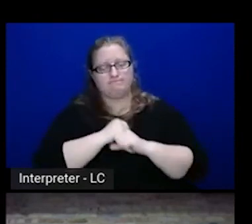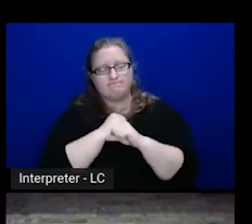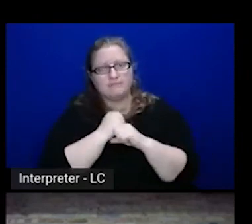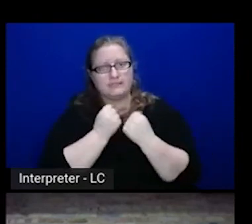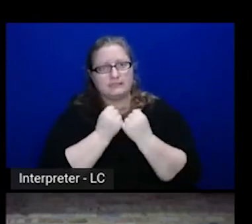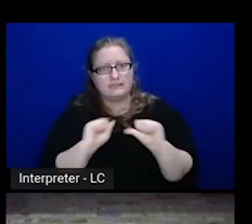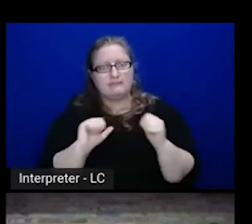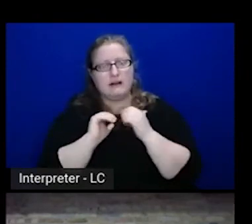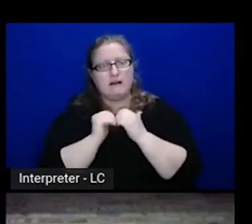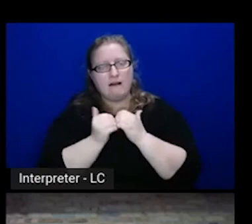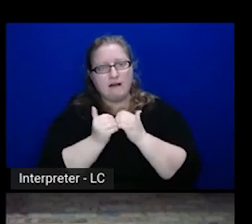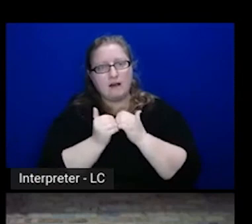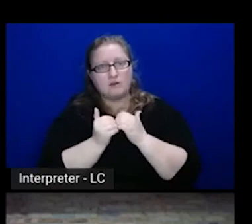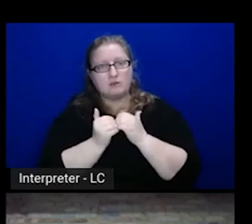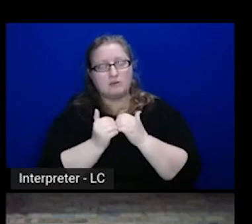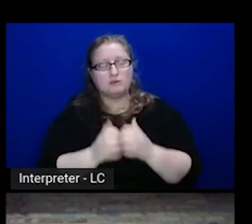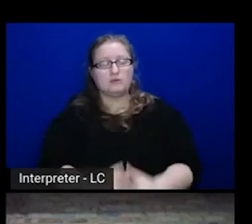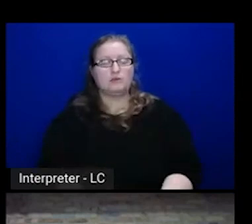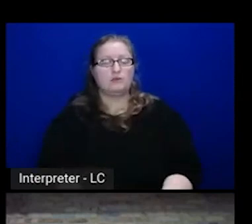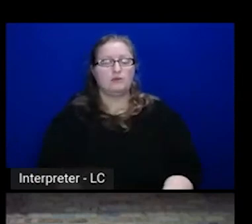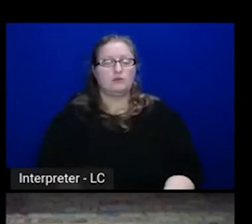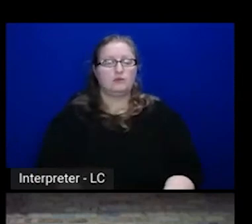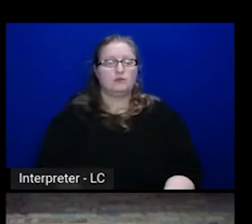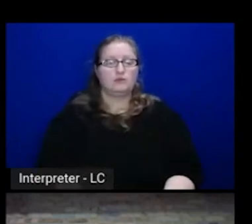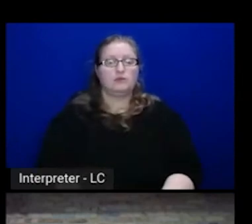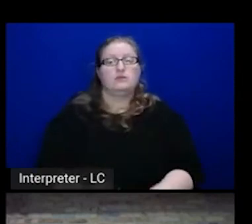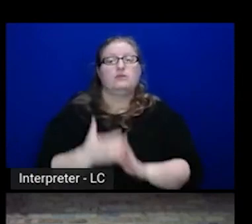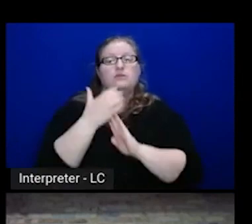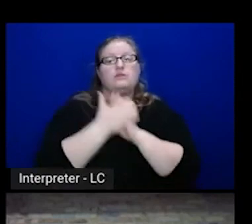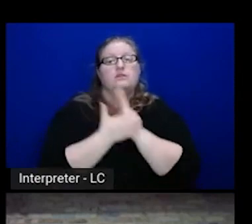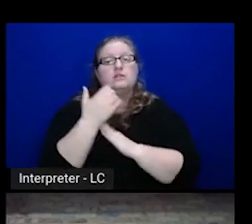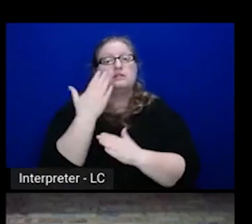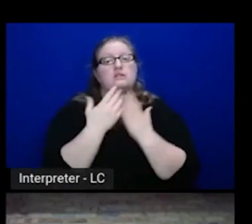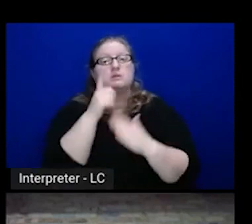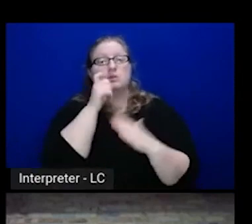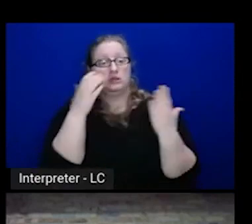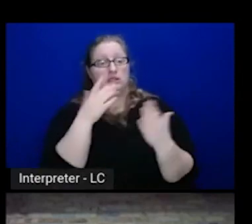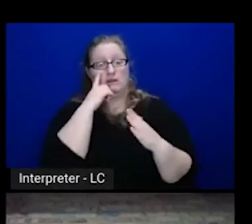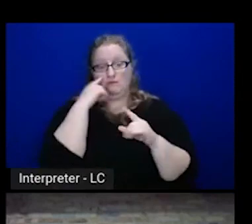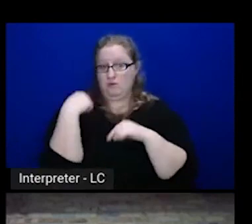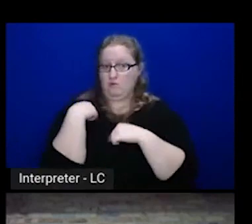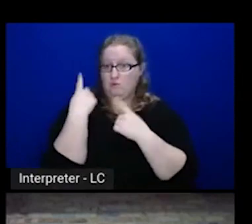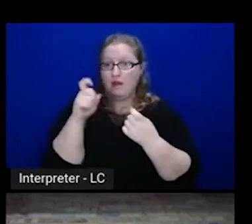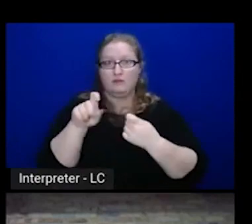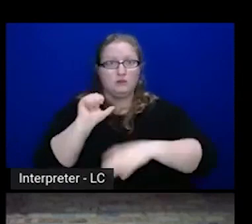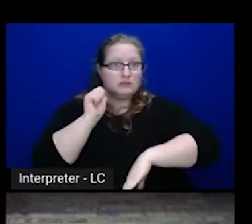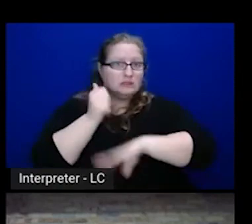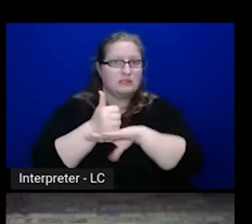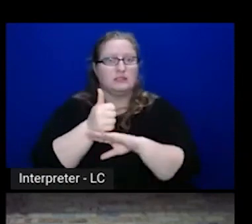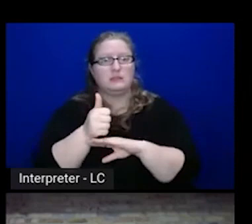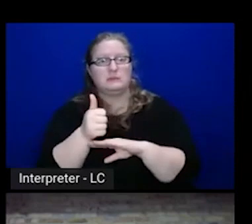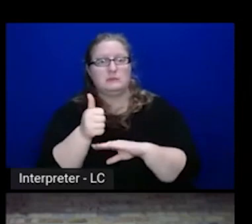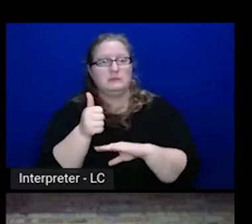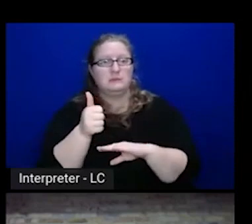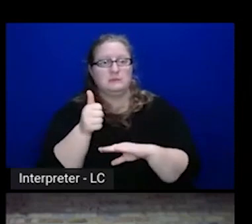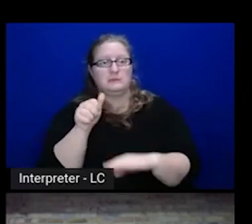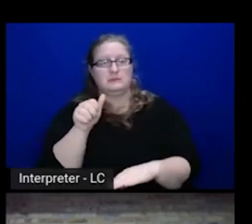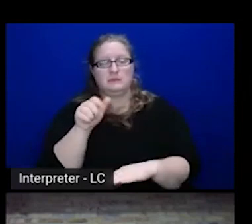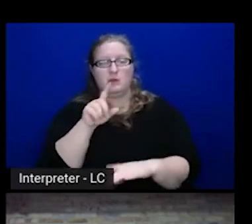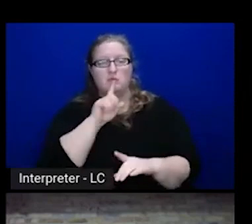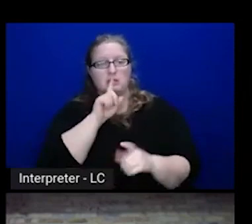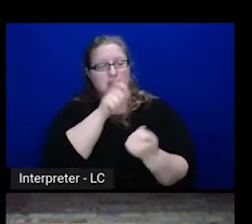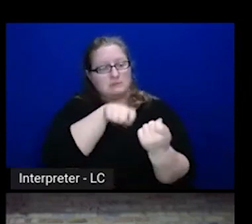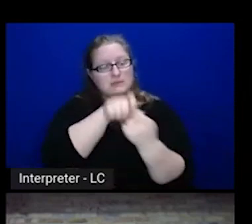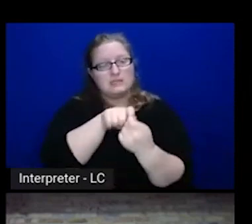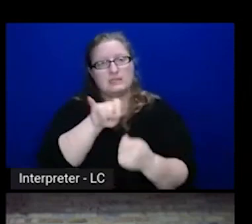Now, automatically, and you know, someone that's been around for a while, they think, well, I need to set up a dedicated interconnect. Well, that's great. That's all fine and good, but